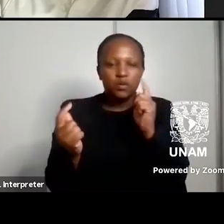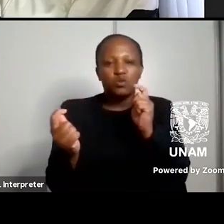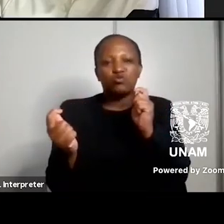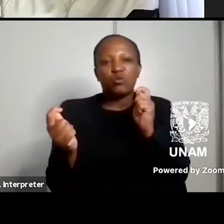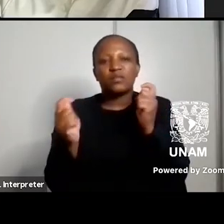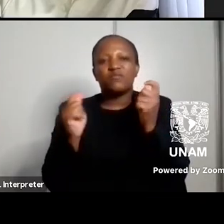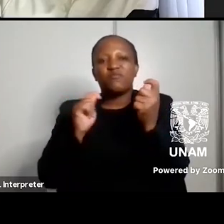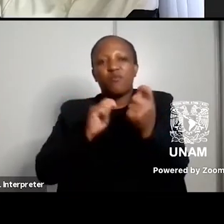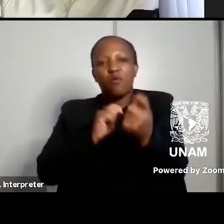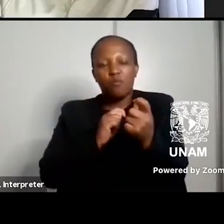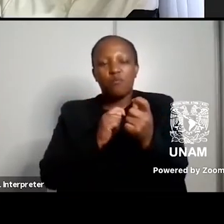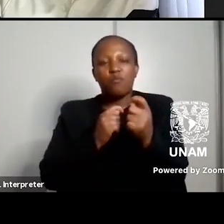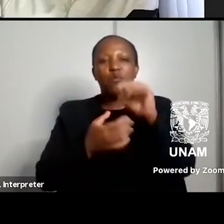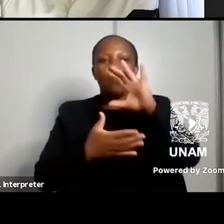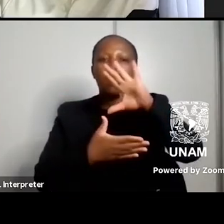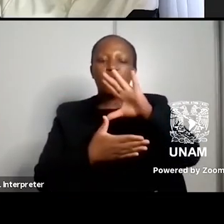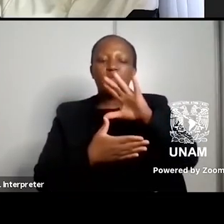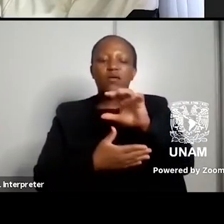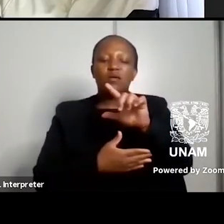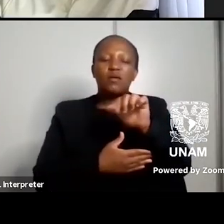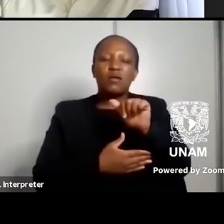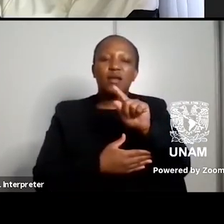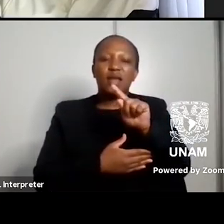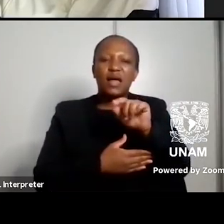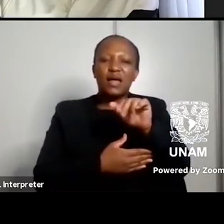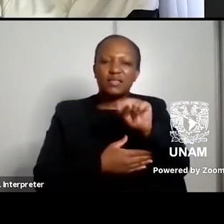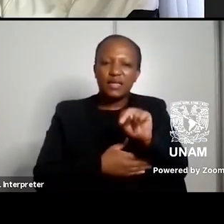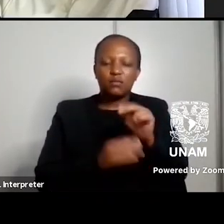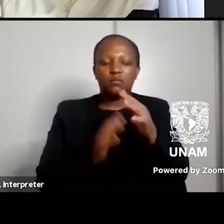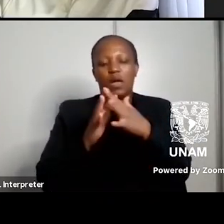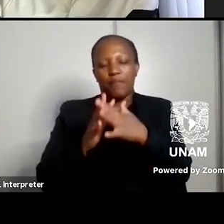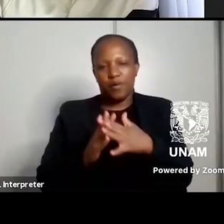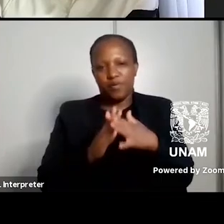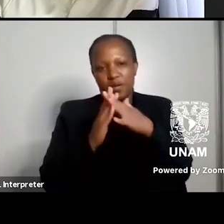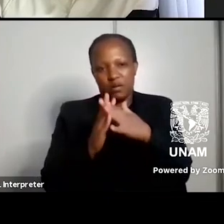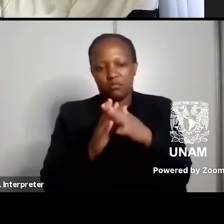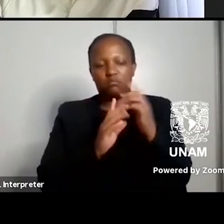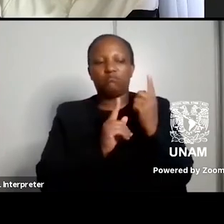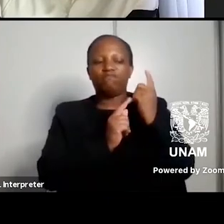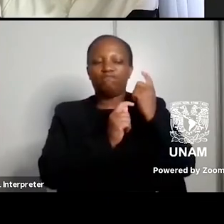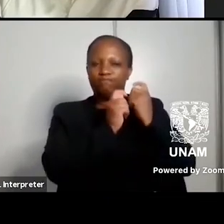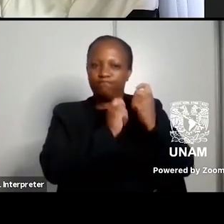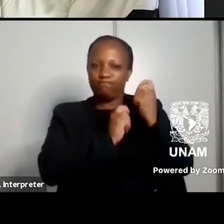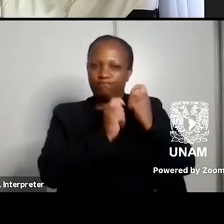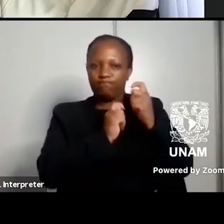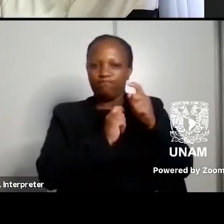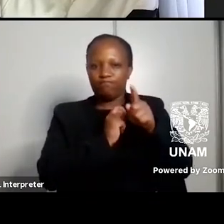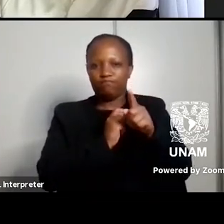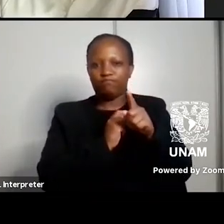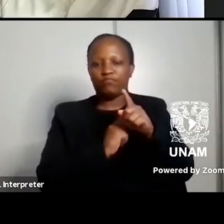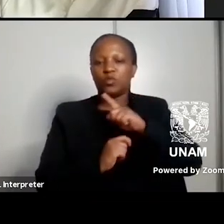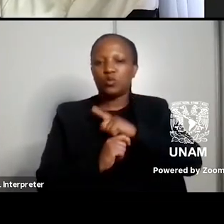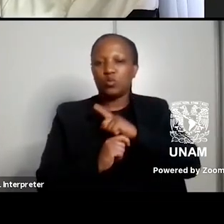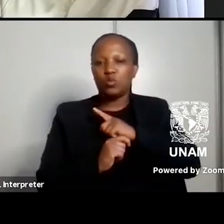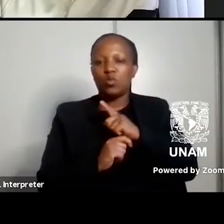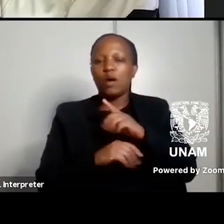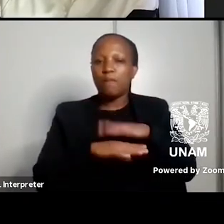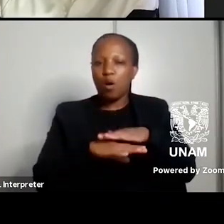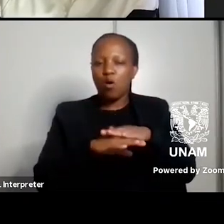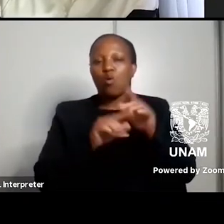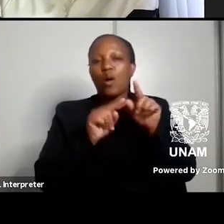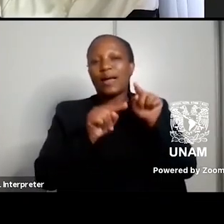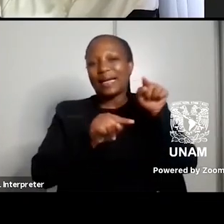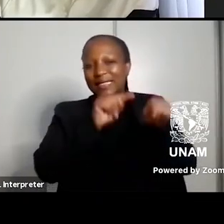Latin American institutions the Latin American tradition I think that's a lack of our criticism uh